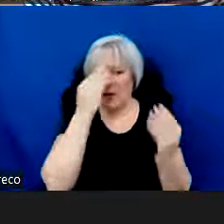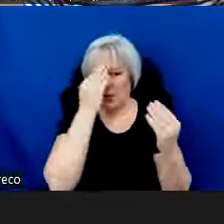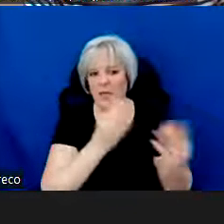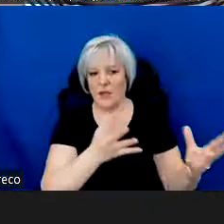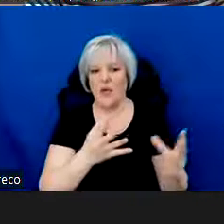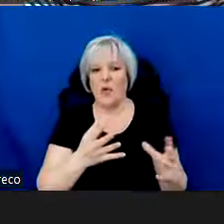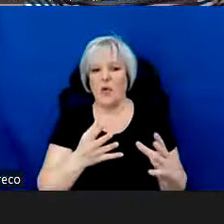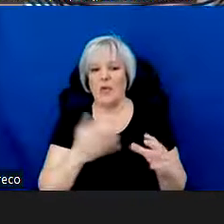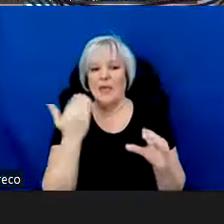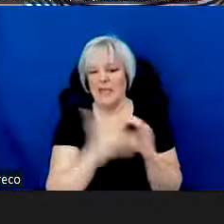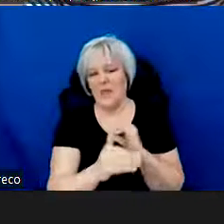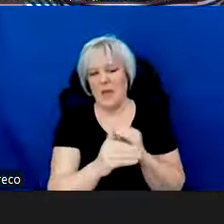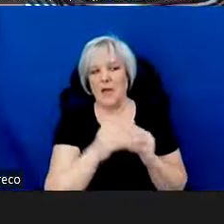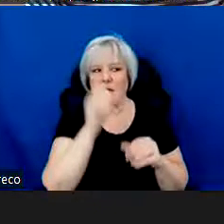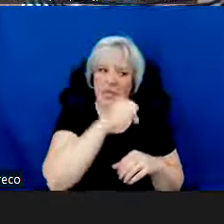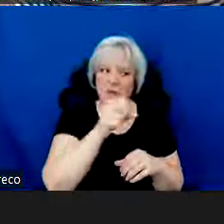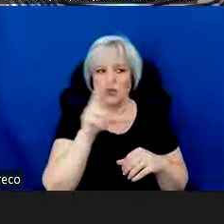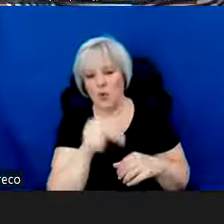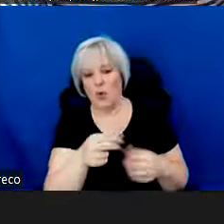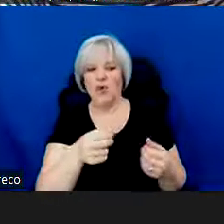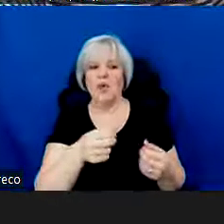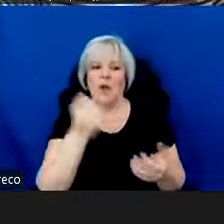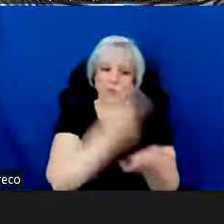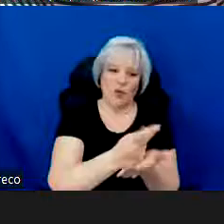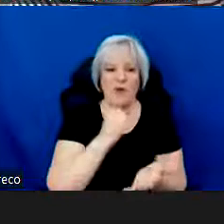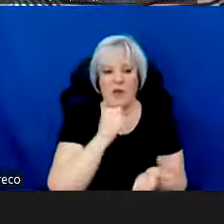status via email in August of 2022.